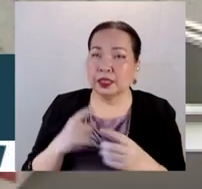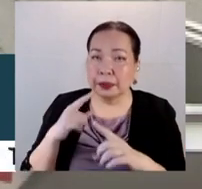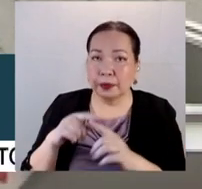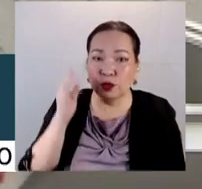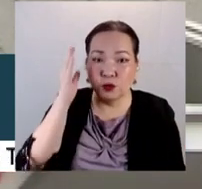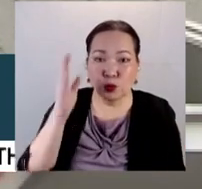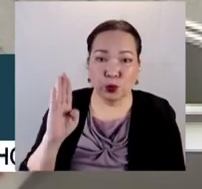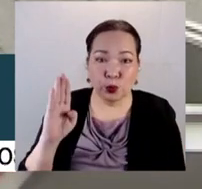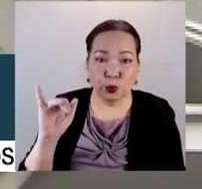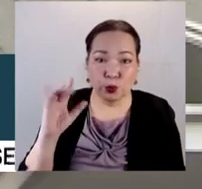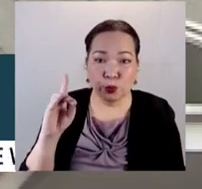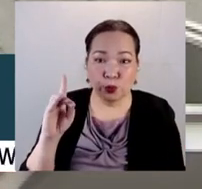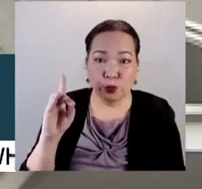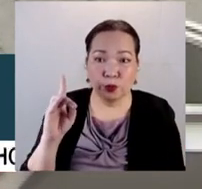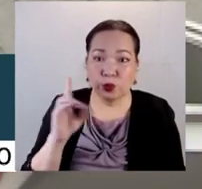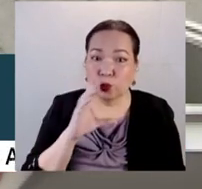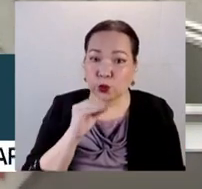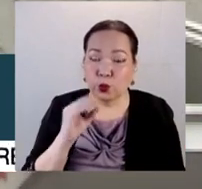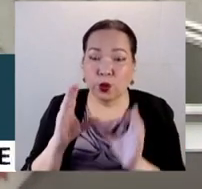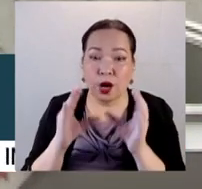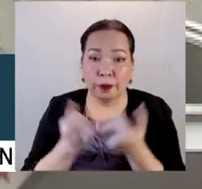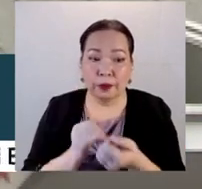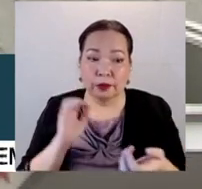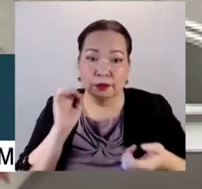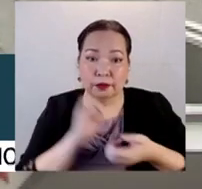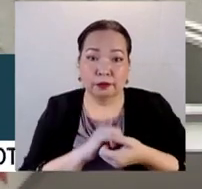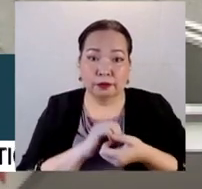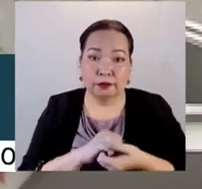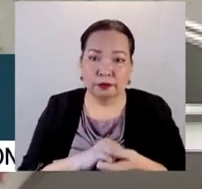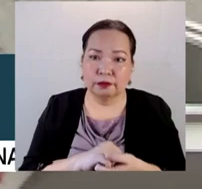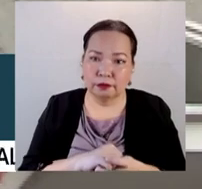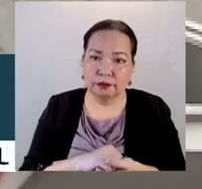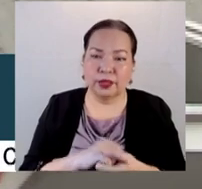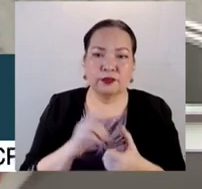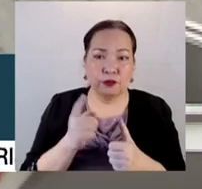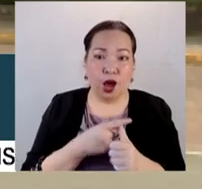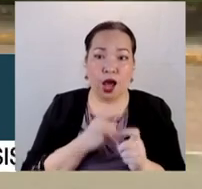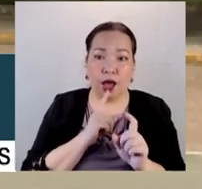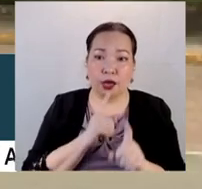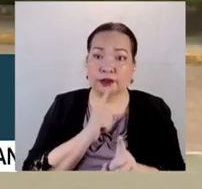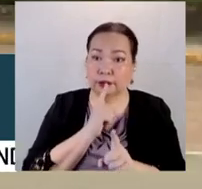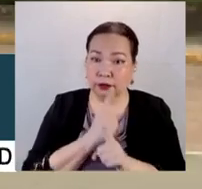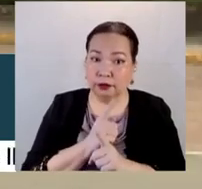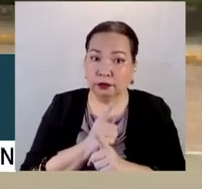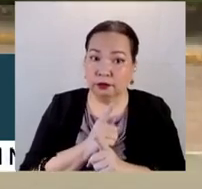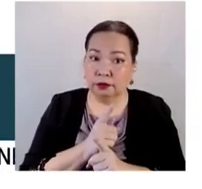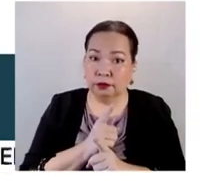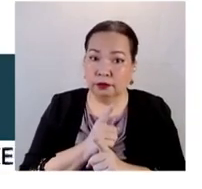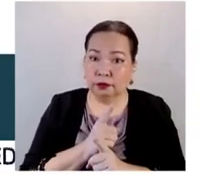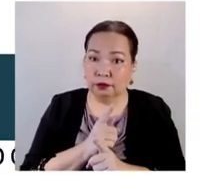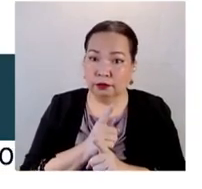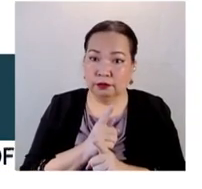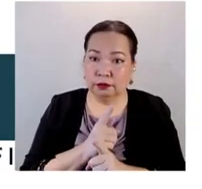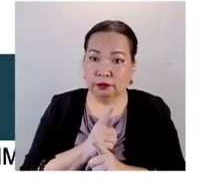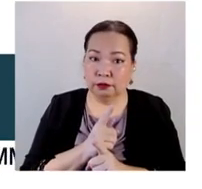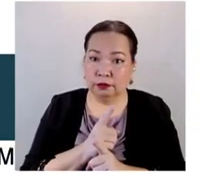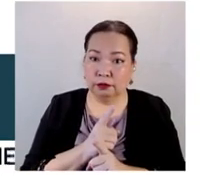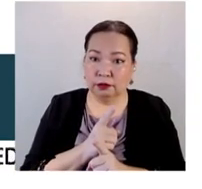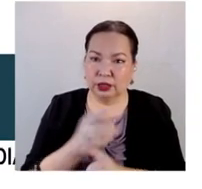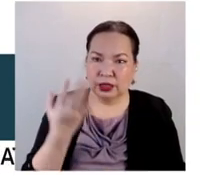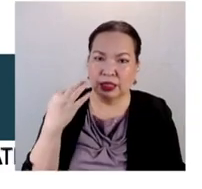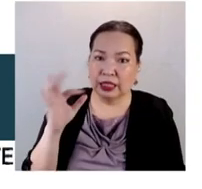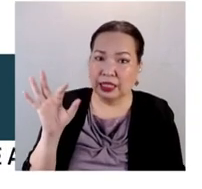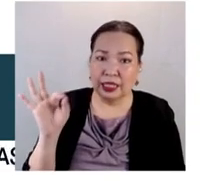is concerned, such as, for example, we really have to answer the question, are we really going to do away with our 90